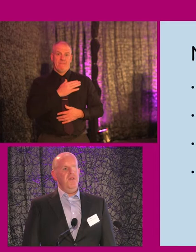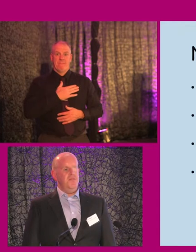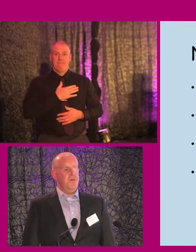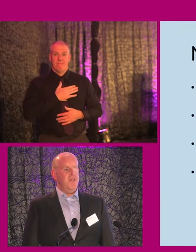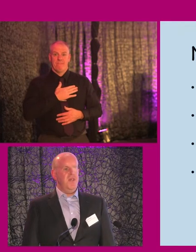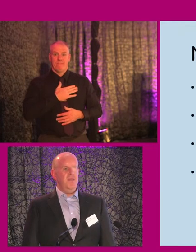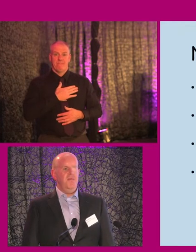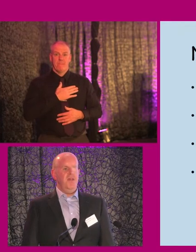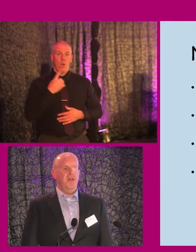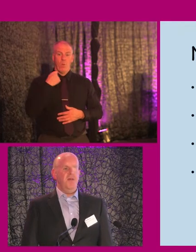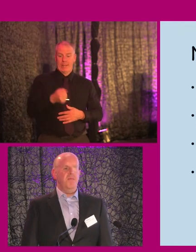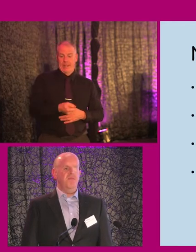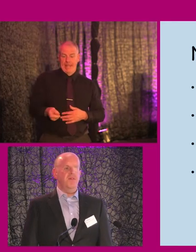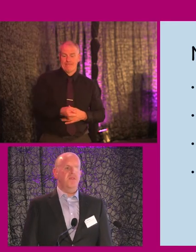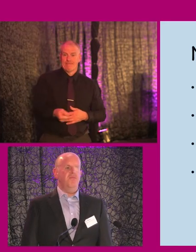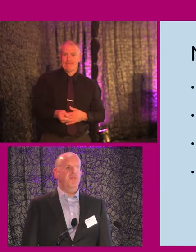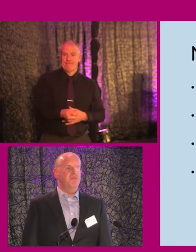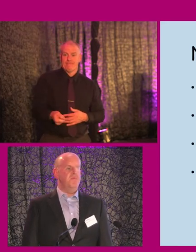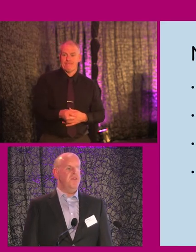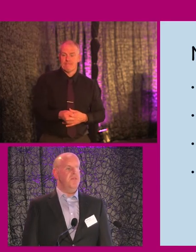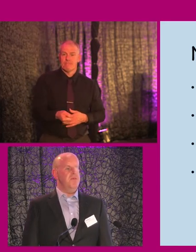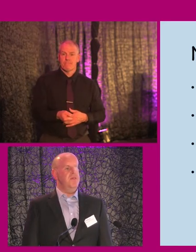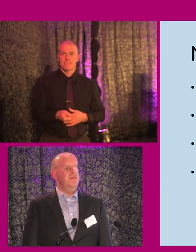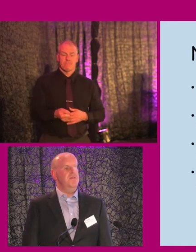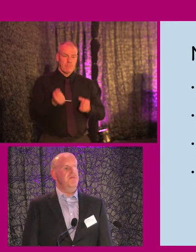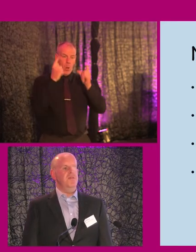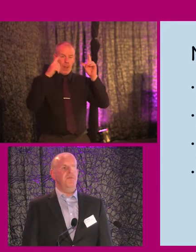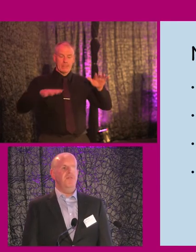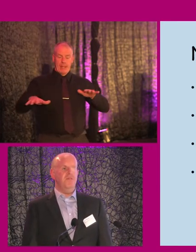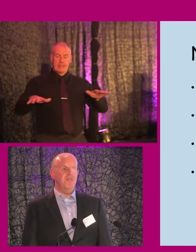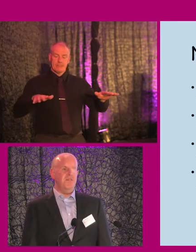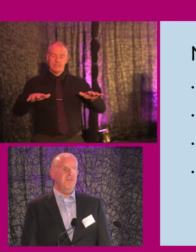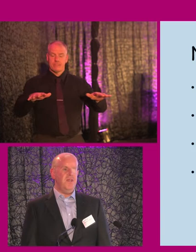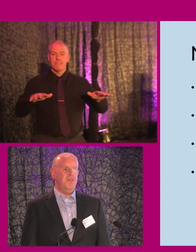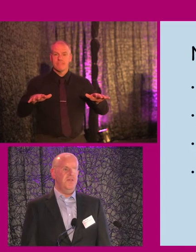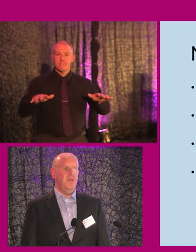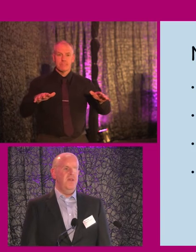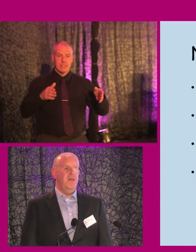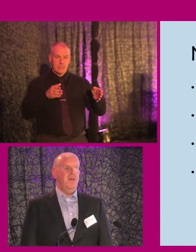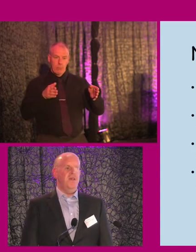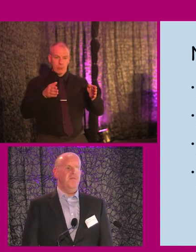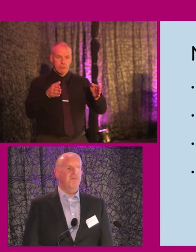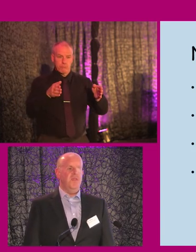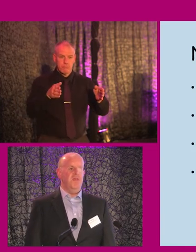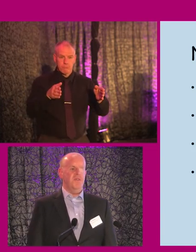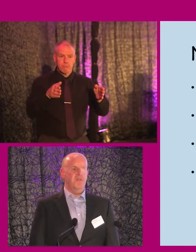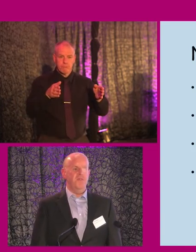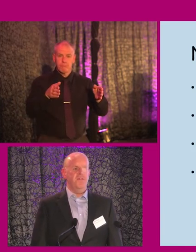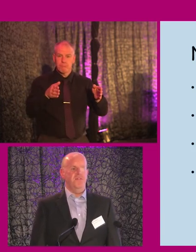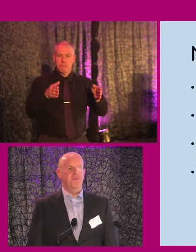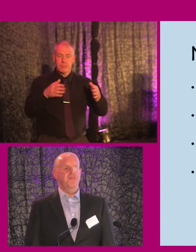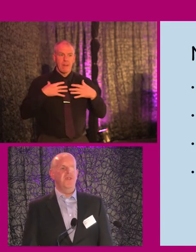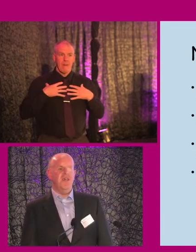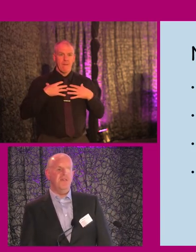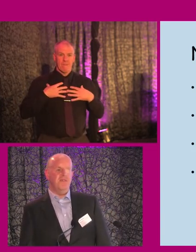I use a white cane. I've got pretty good spatial awareness. I've got a pretty good sense of direction in my